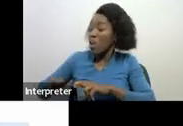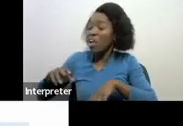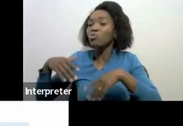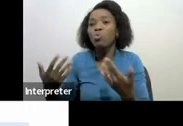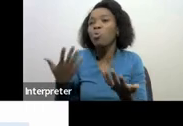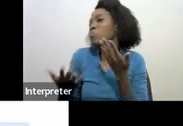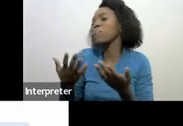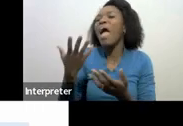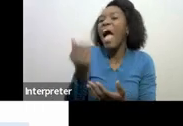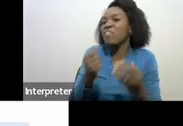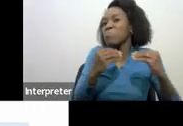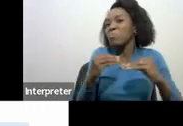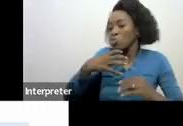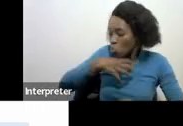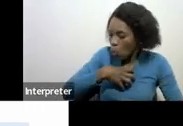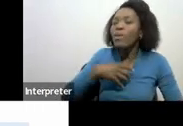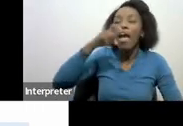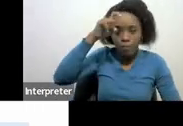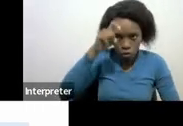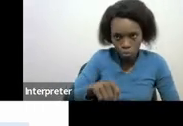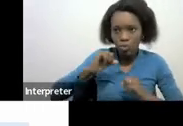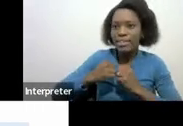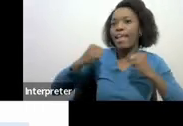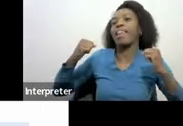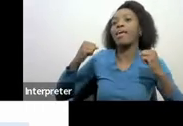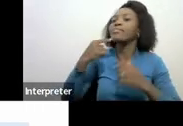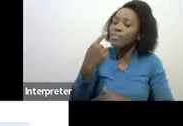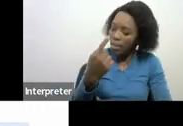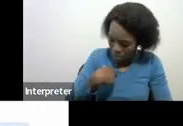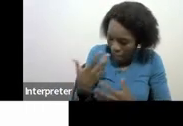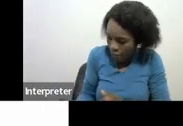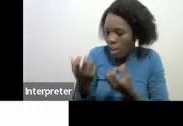trade as well those are the ones you will need to declare as well